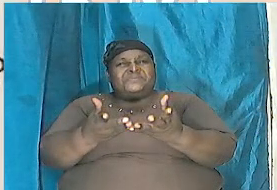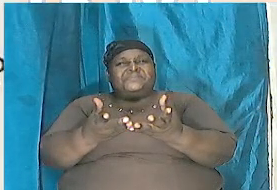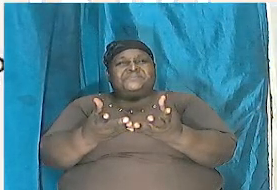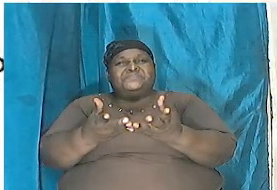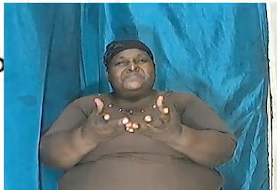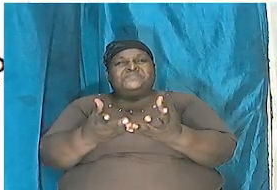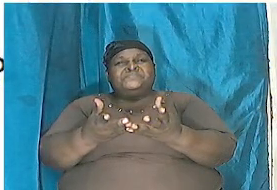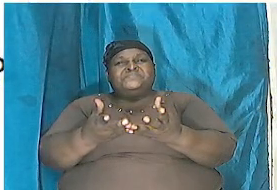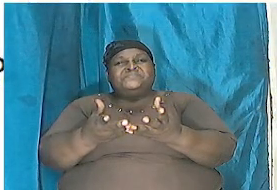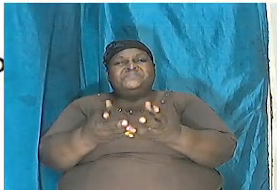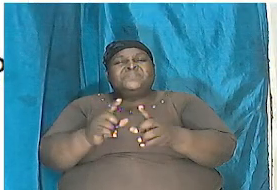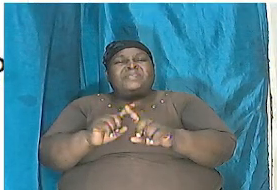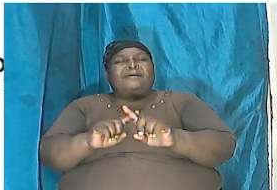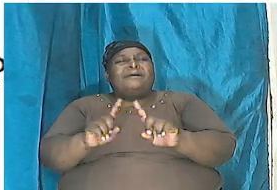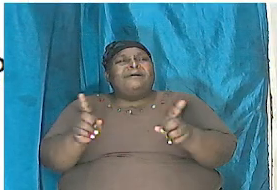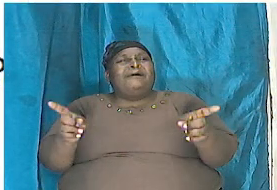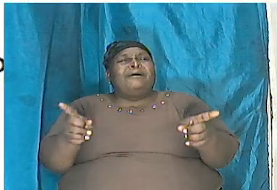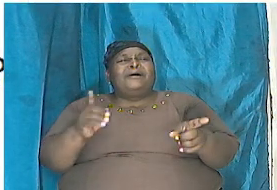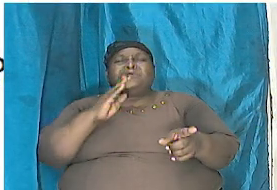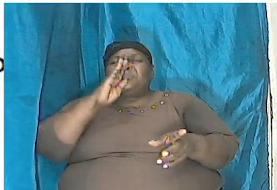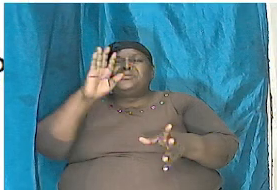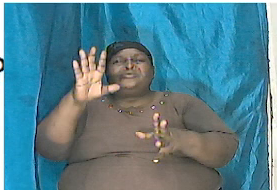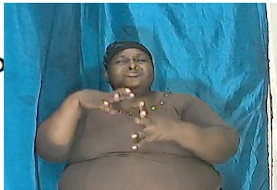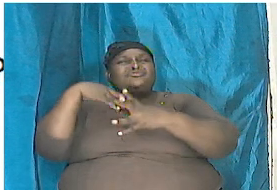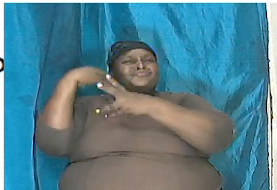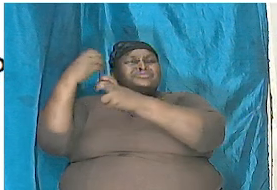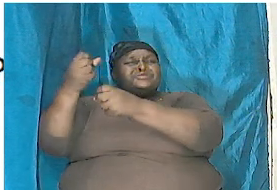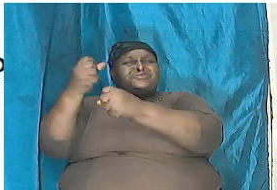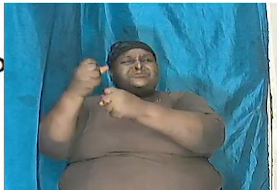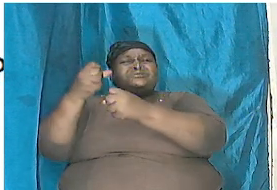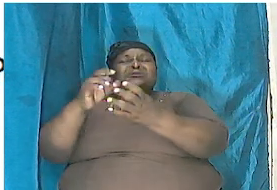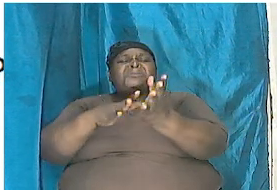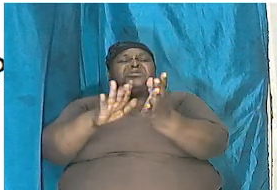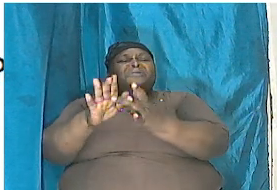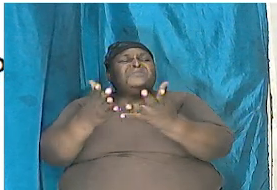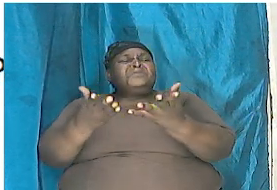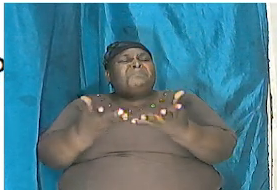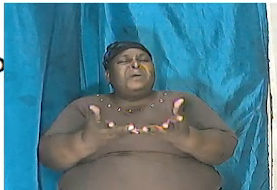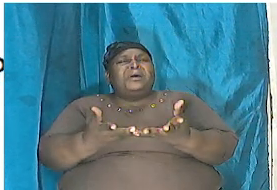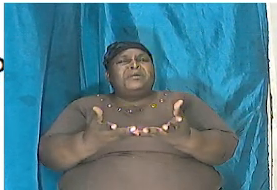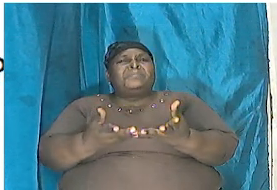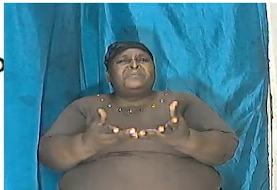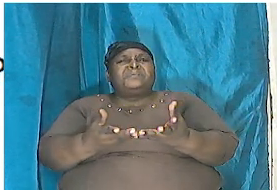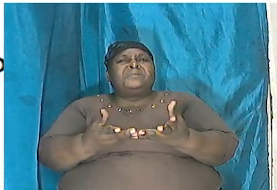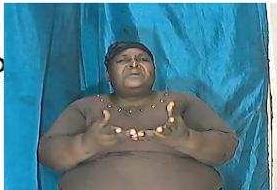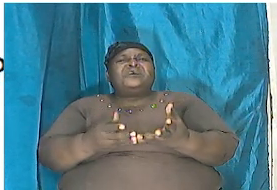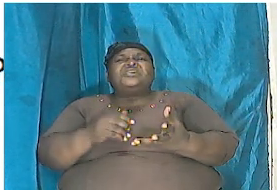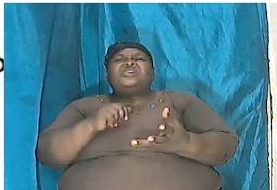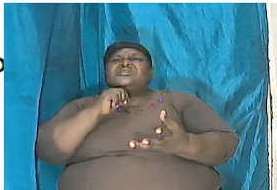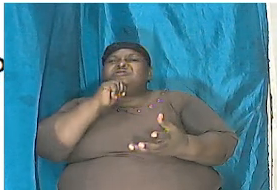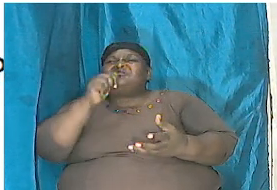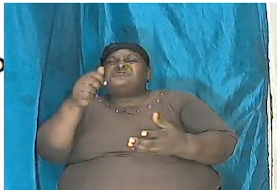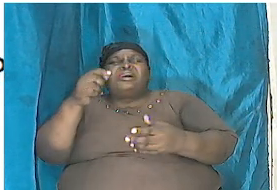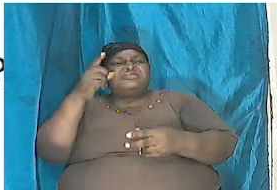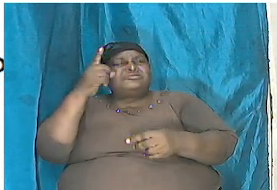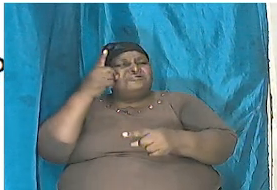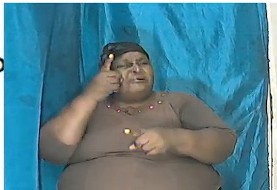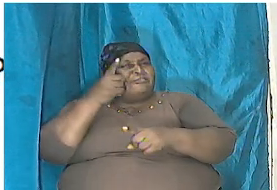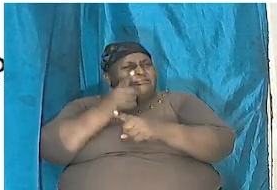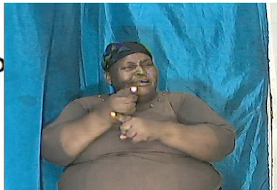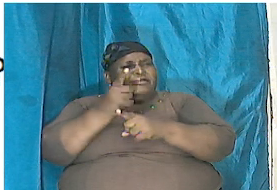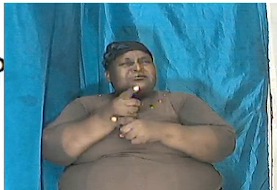cannot be trusted the Bible is incorrect the Bible